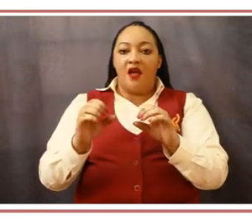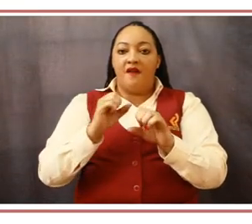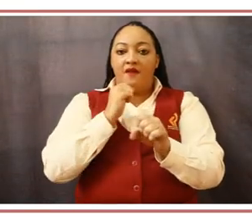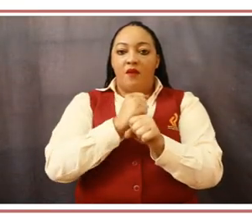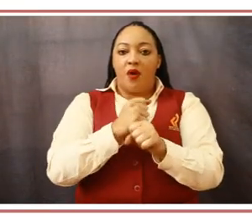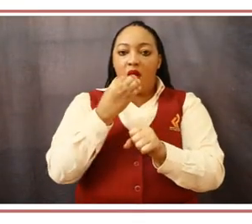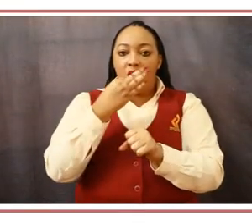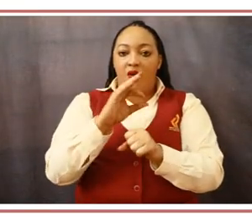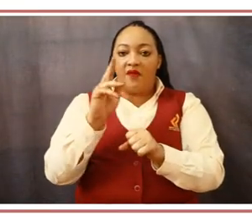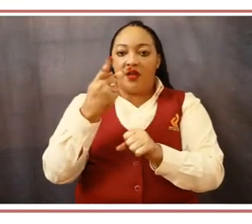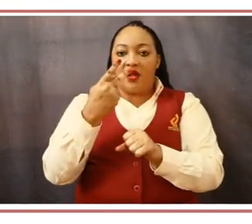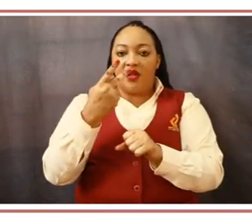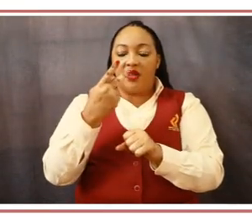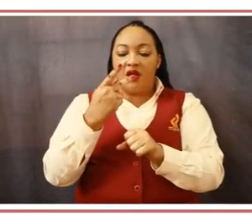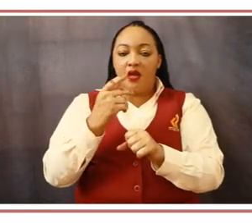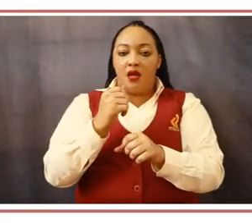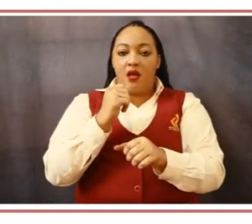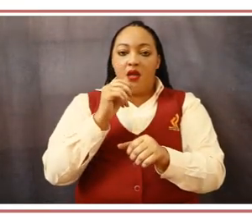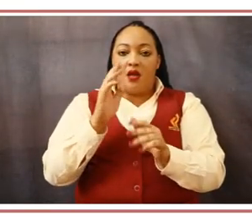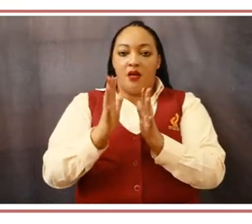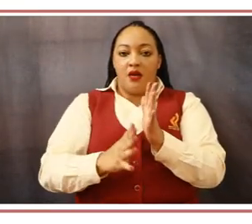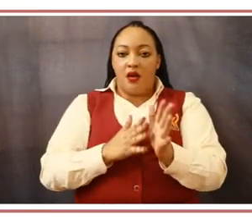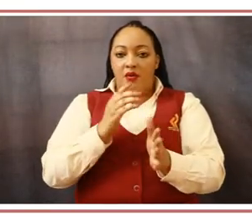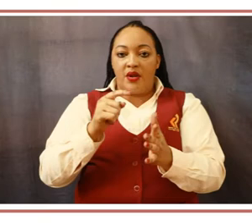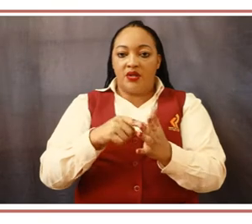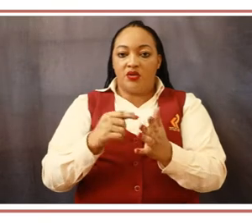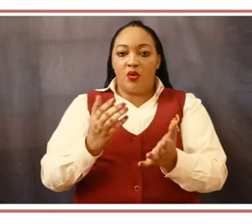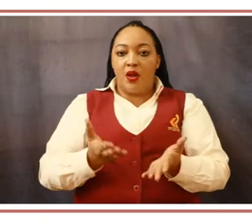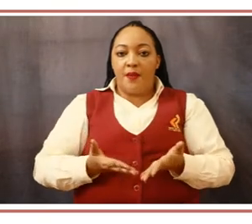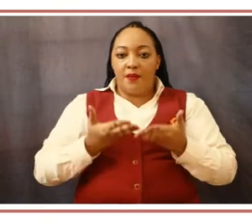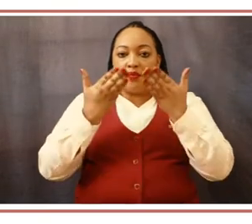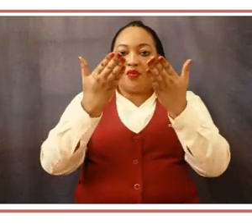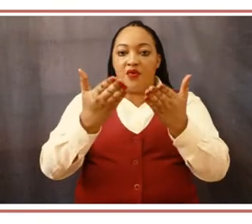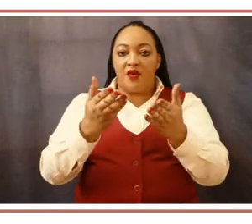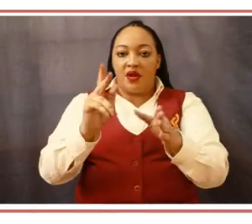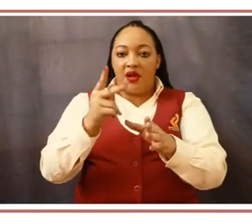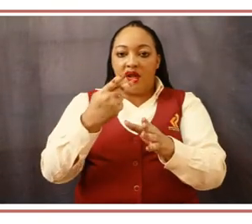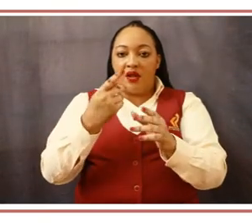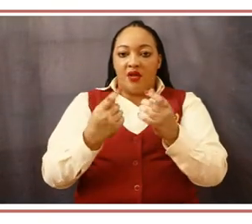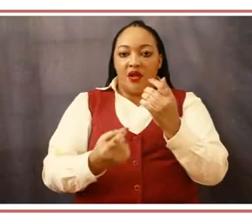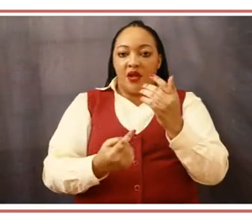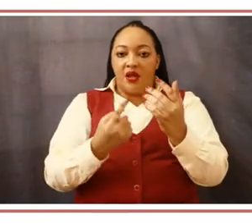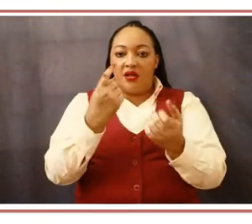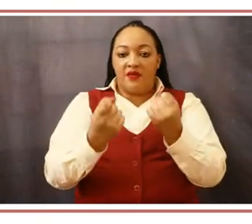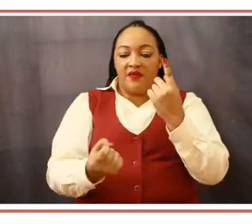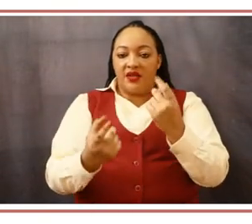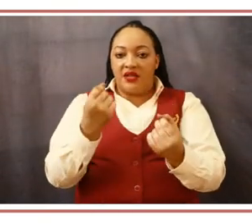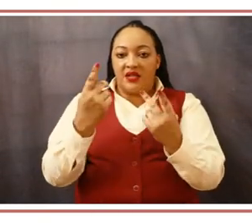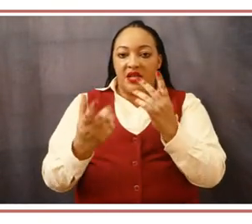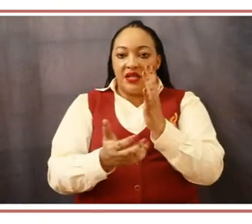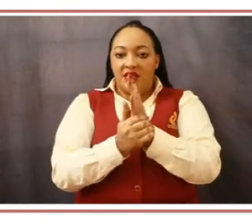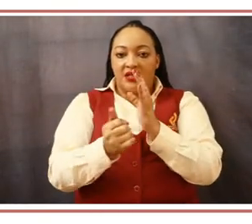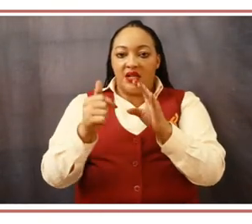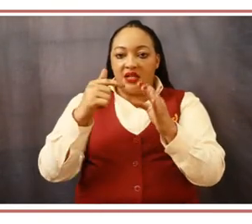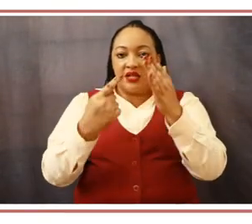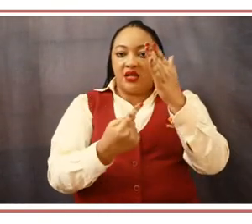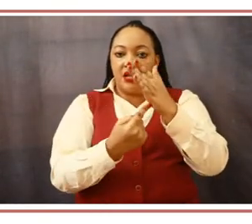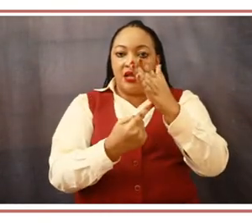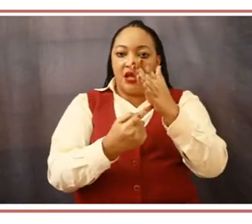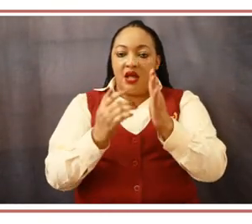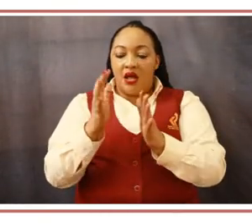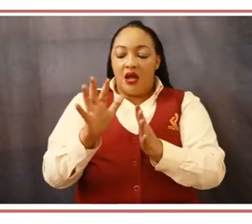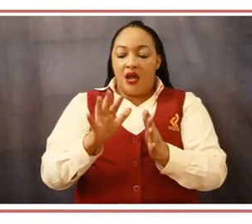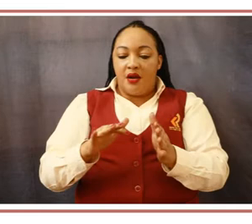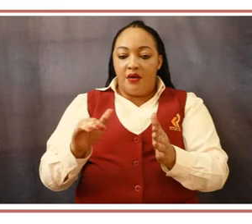capacity development and provision of rail operational services. Our vision, to be a provider of world-class rail services.